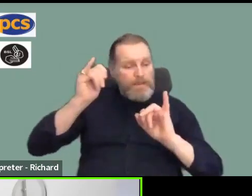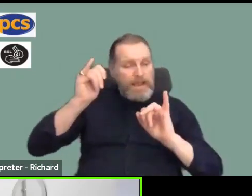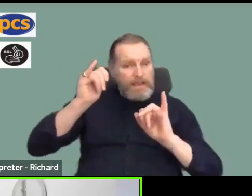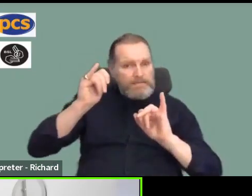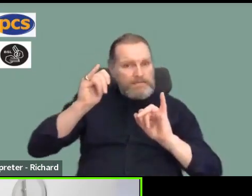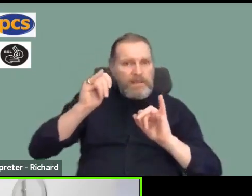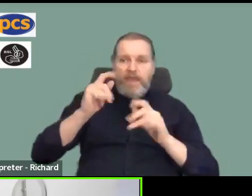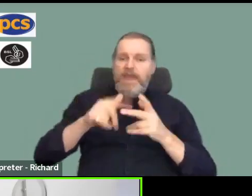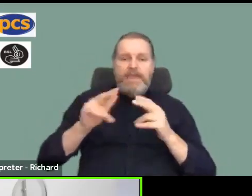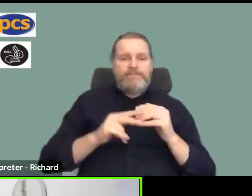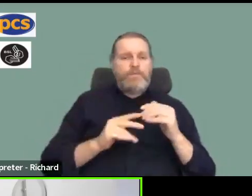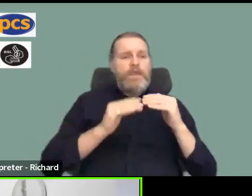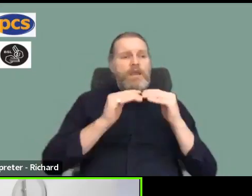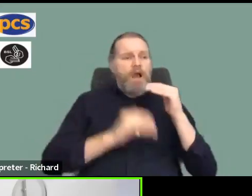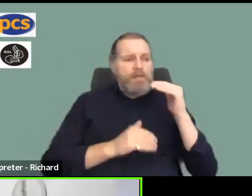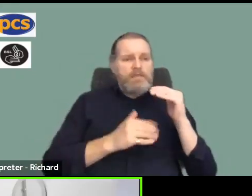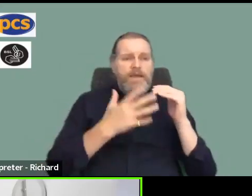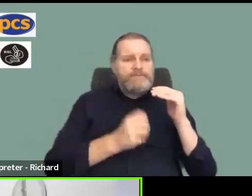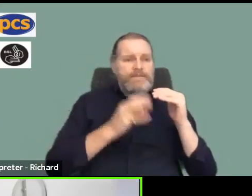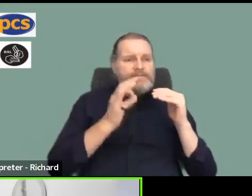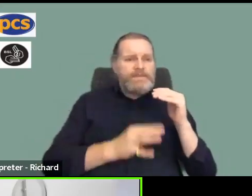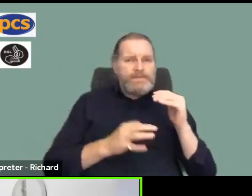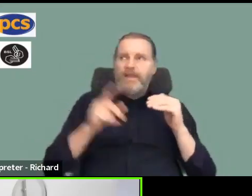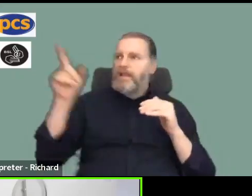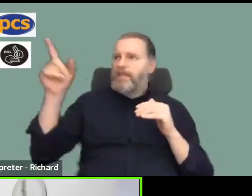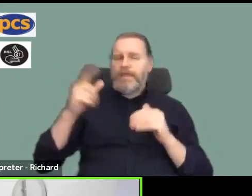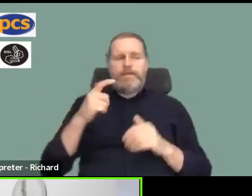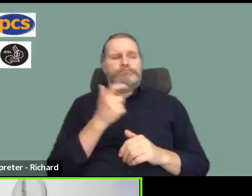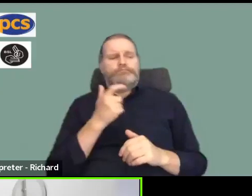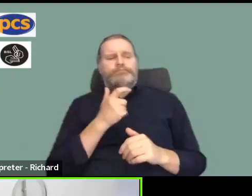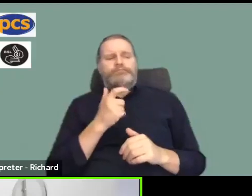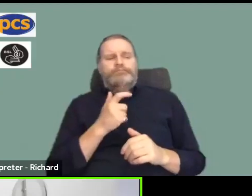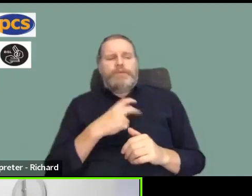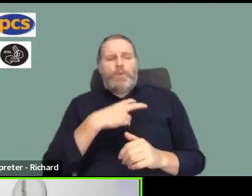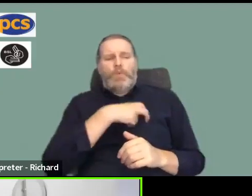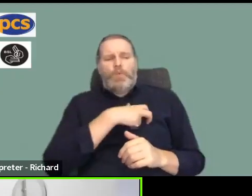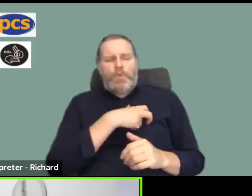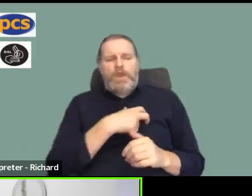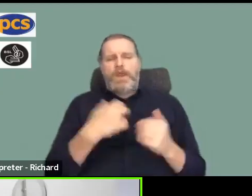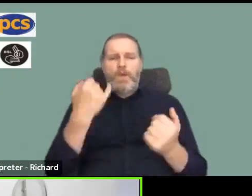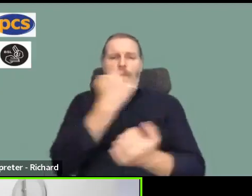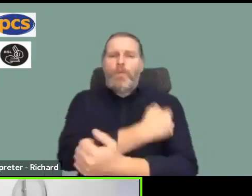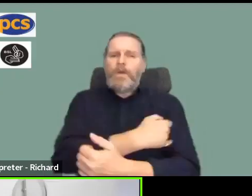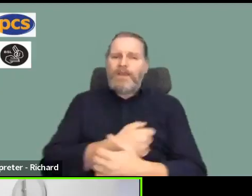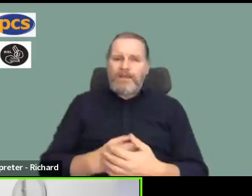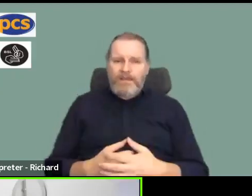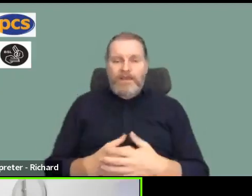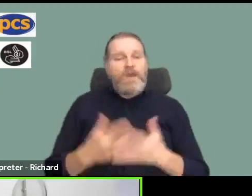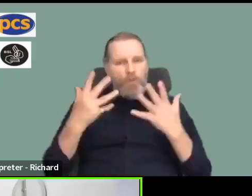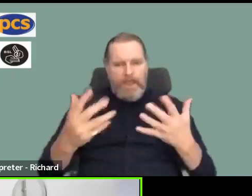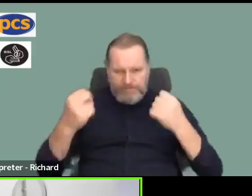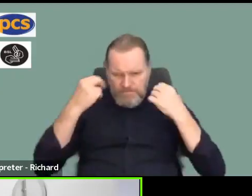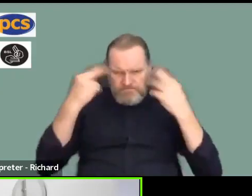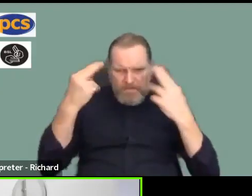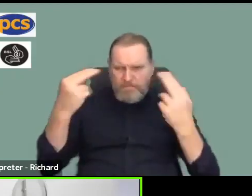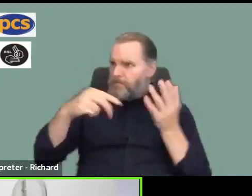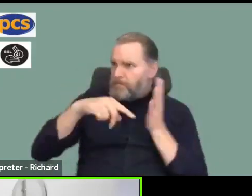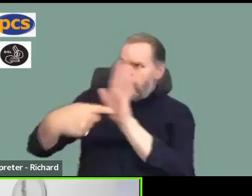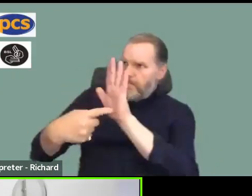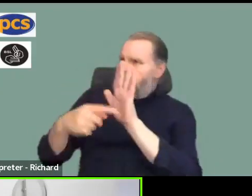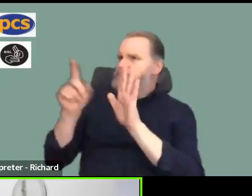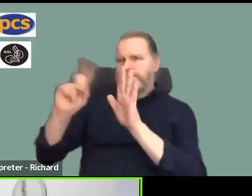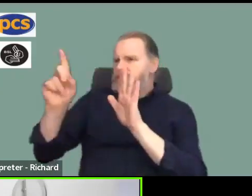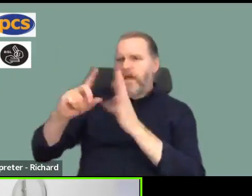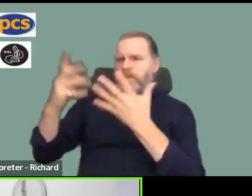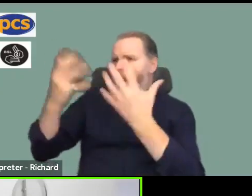whatever it takes. So I think, Claire, that's a really well-articulated message and very